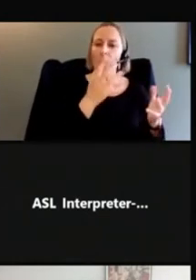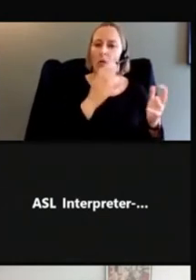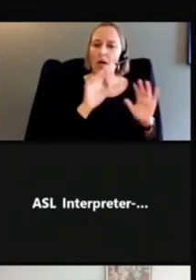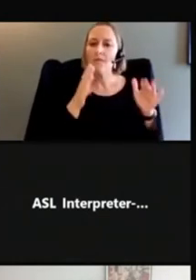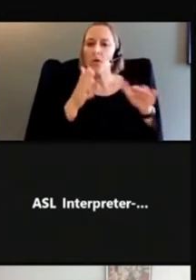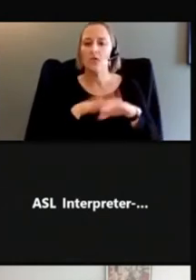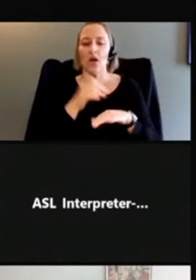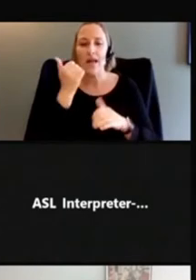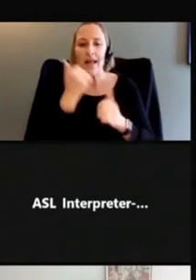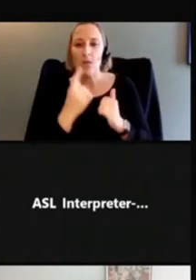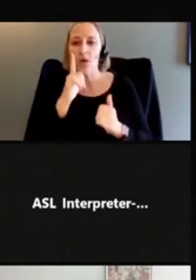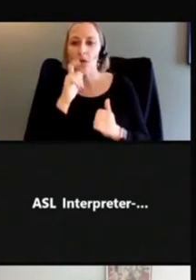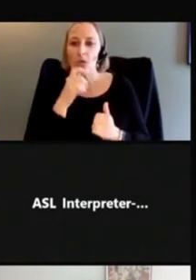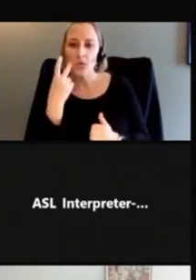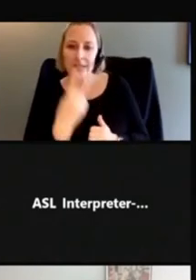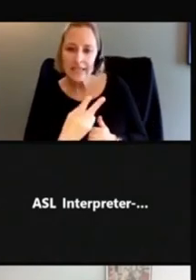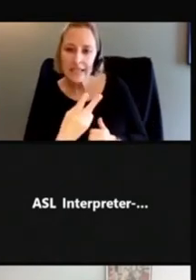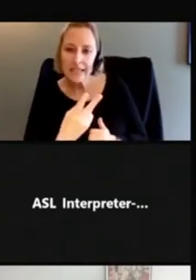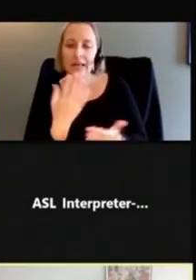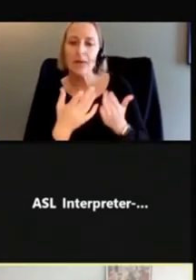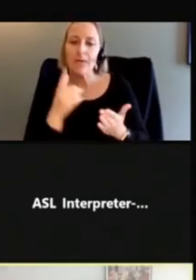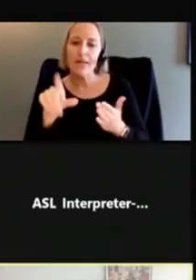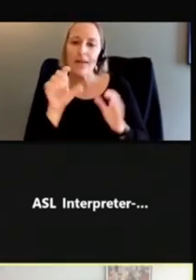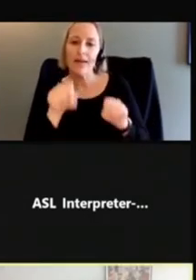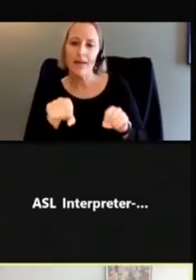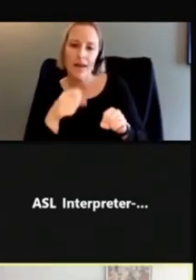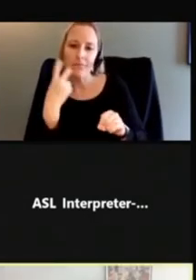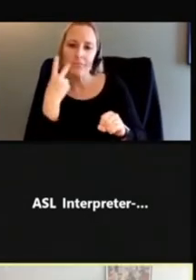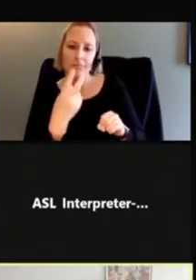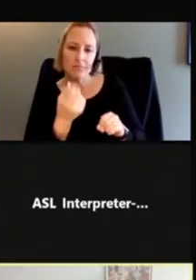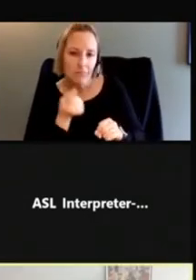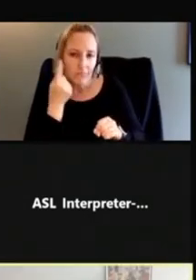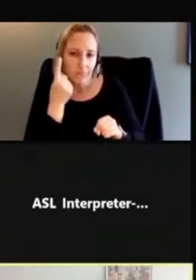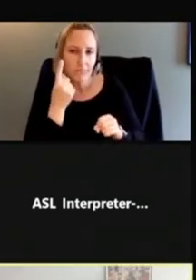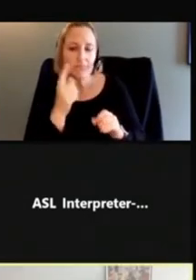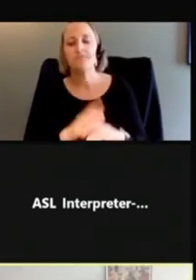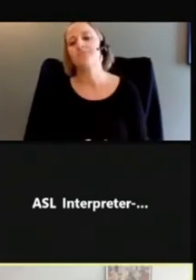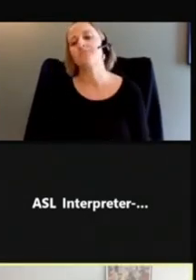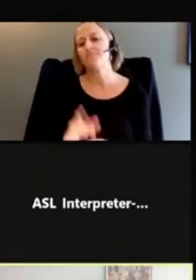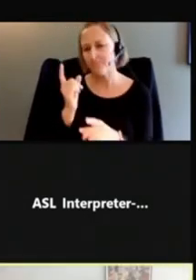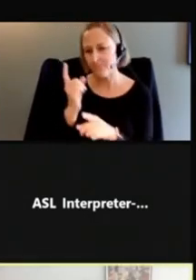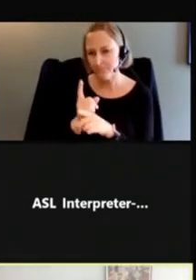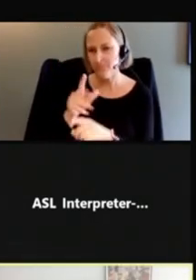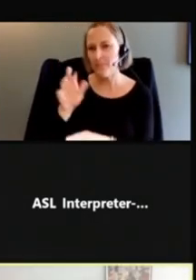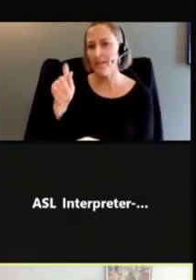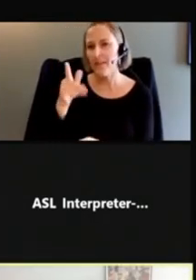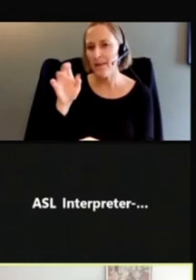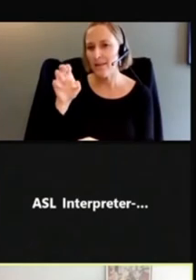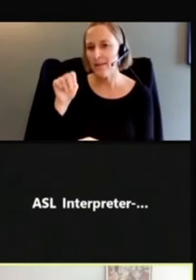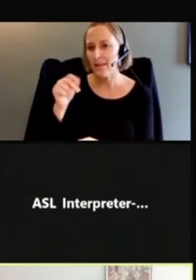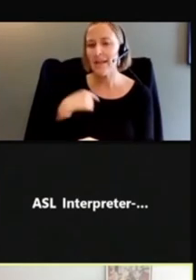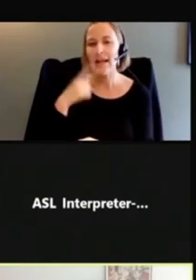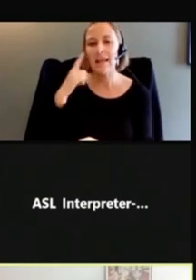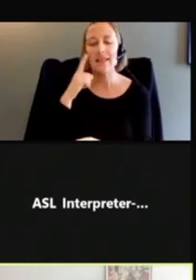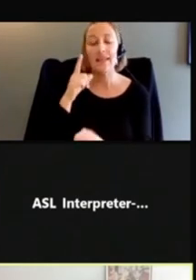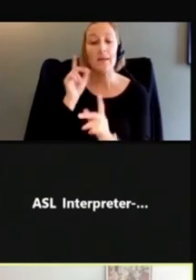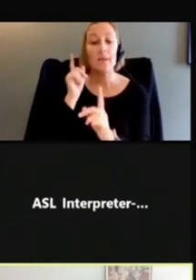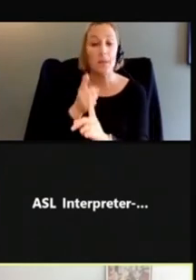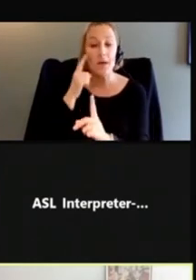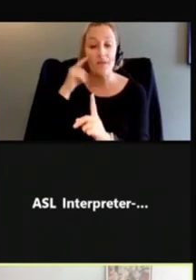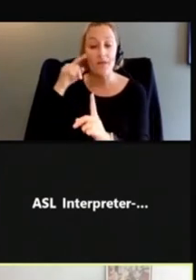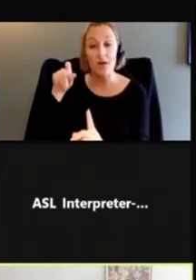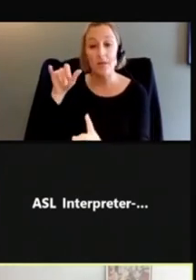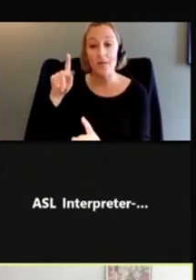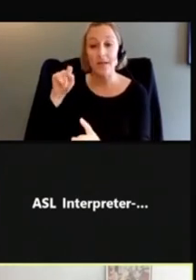continue on there. Yeah, I think that's a great point to reinforce the main purpose of pictograms is to be able to convey